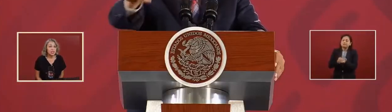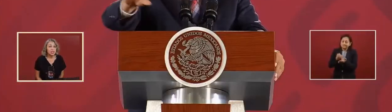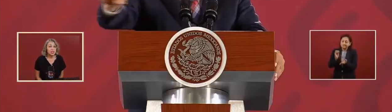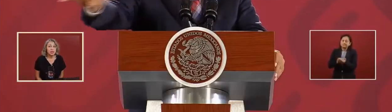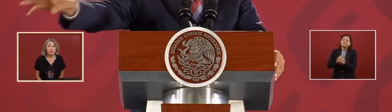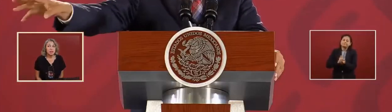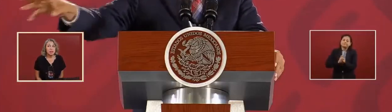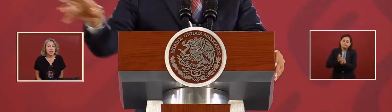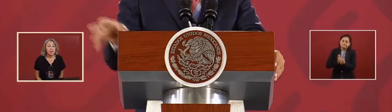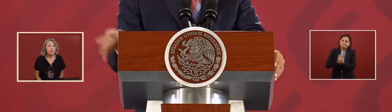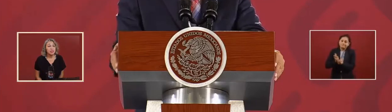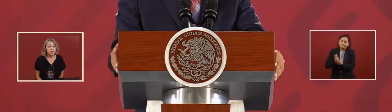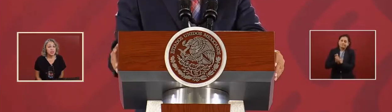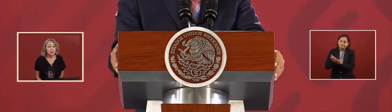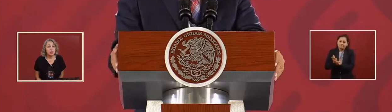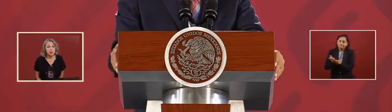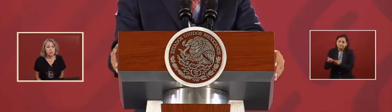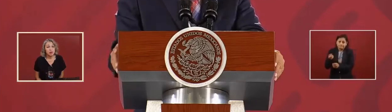neoliberal period.